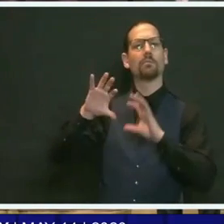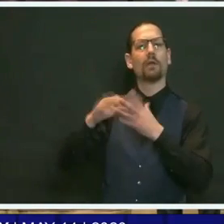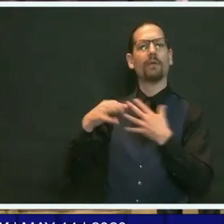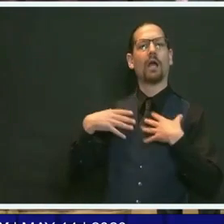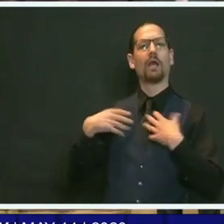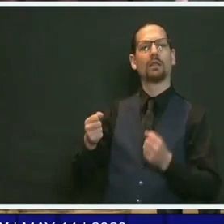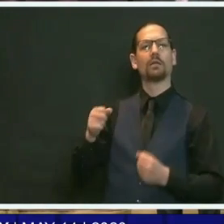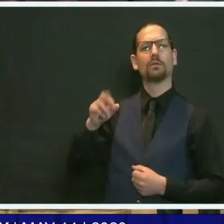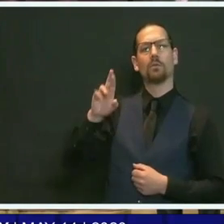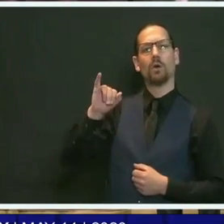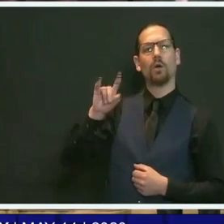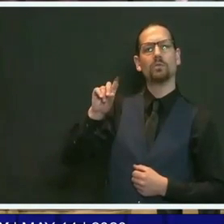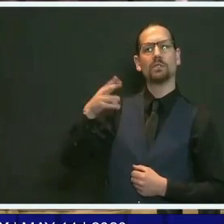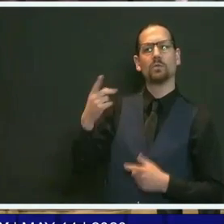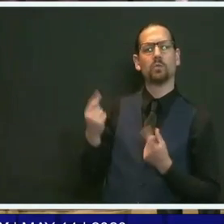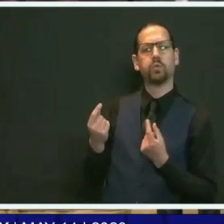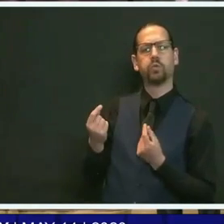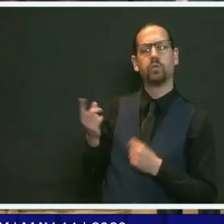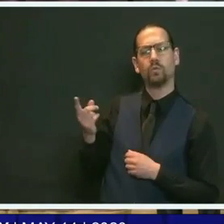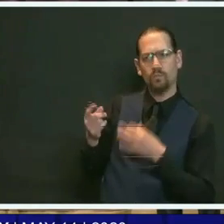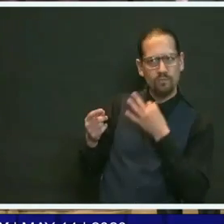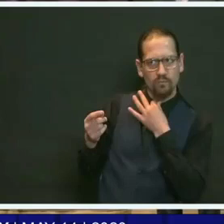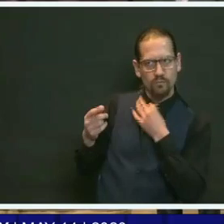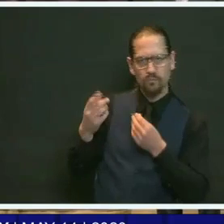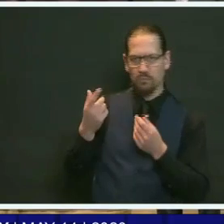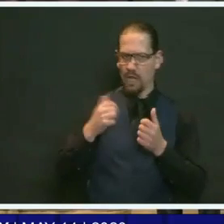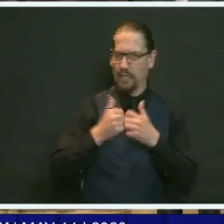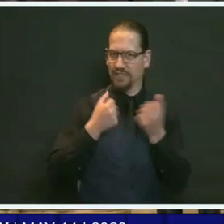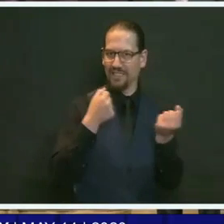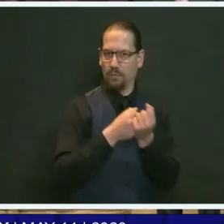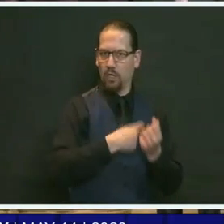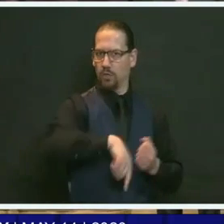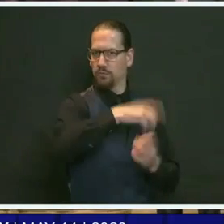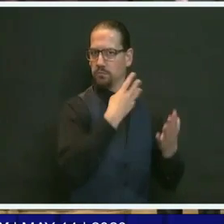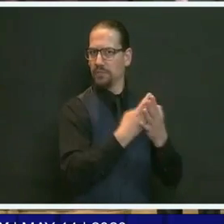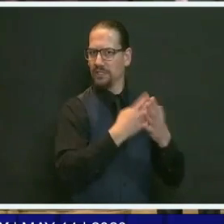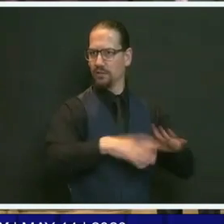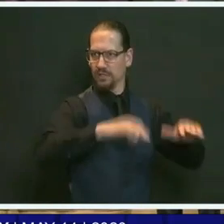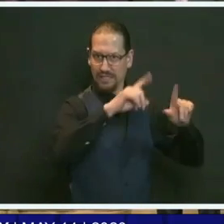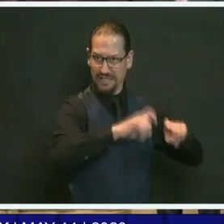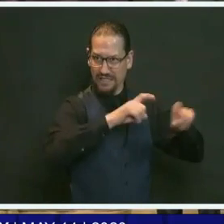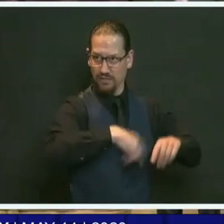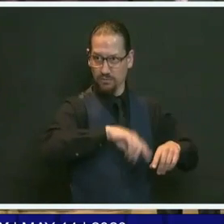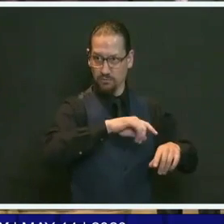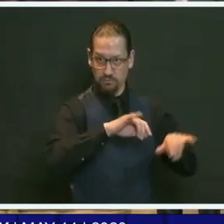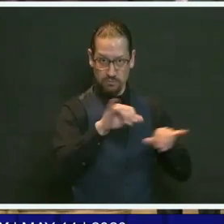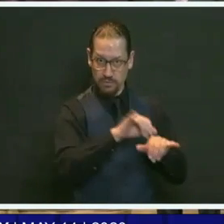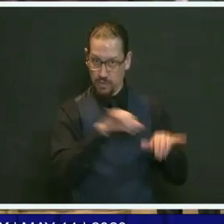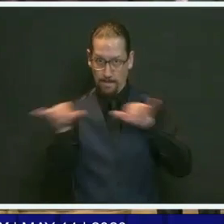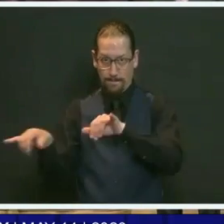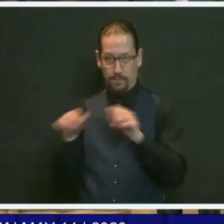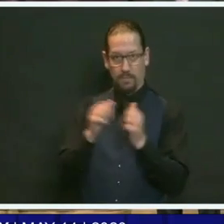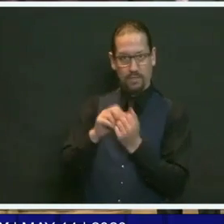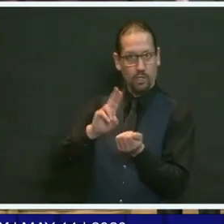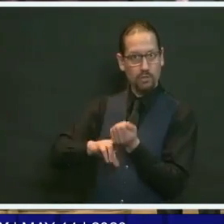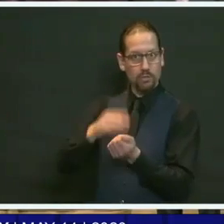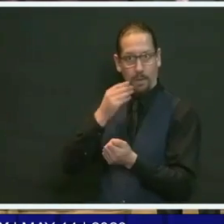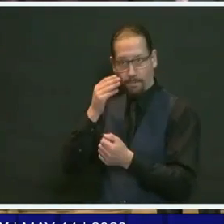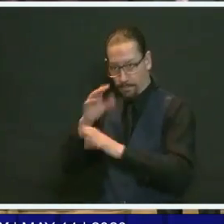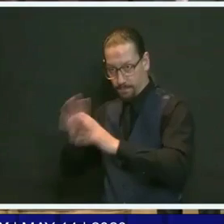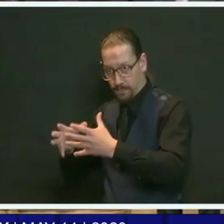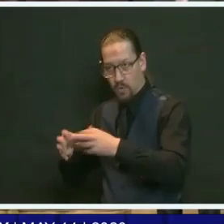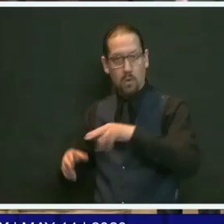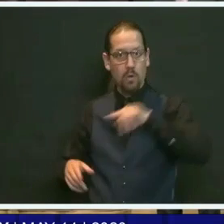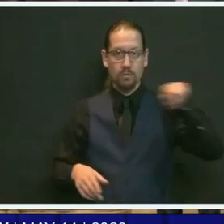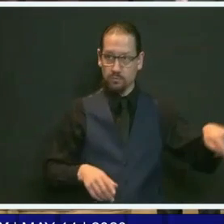of that testing effort? Are you doing anything comparable to what you've done with nursing homes, sending mobile teams, testing